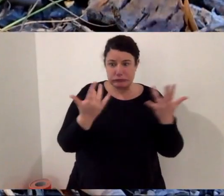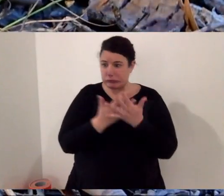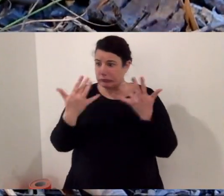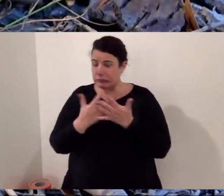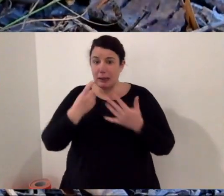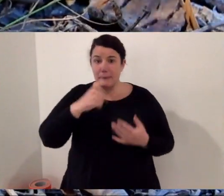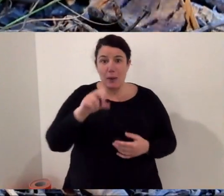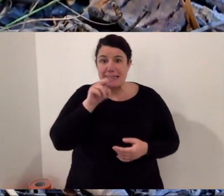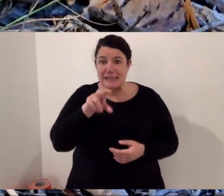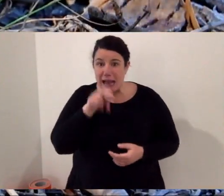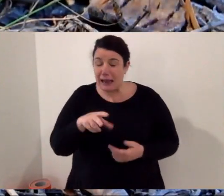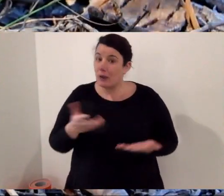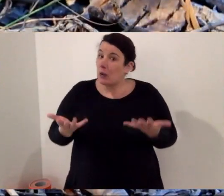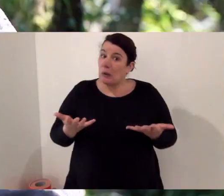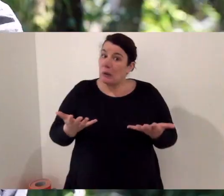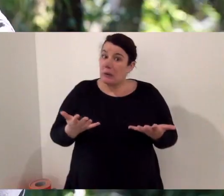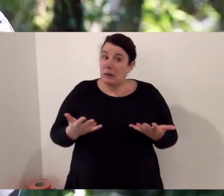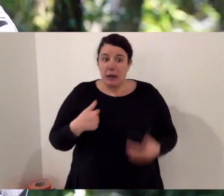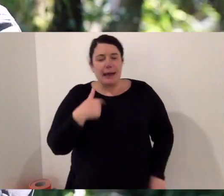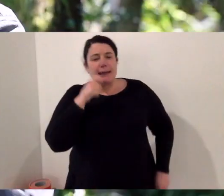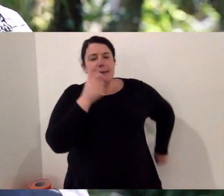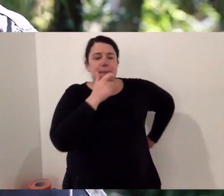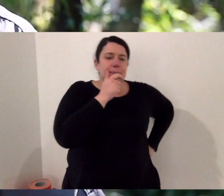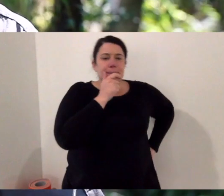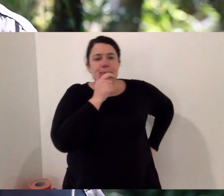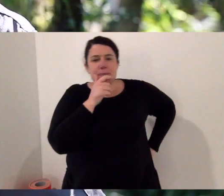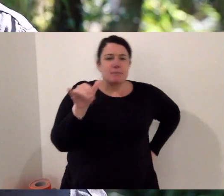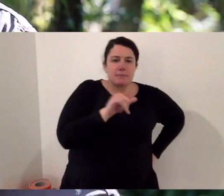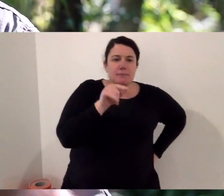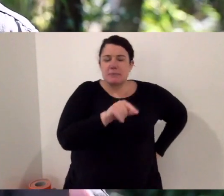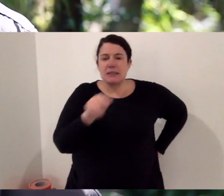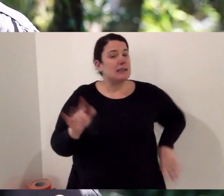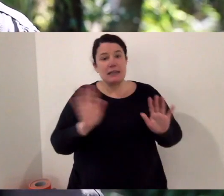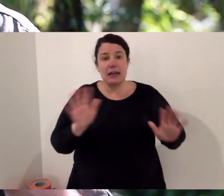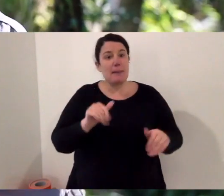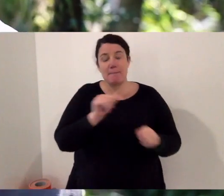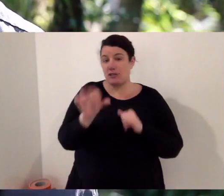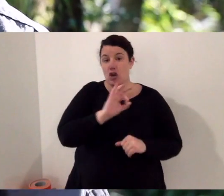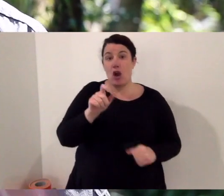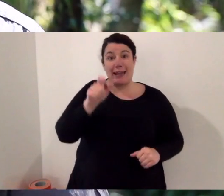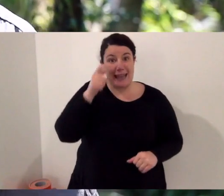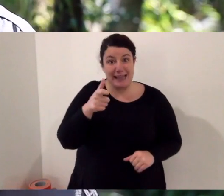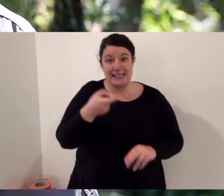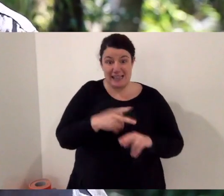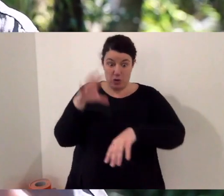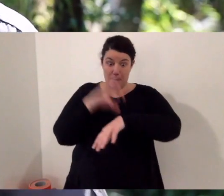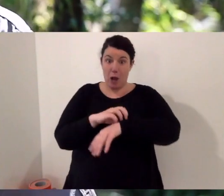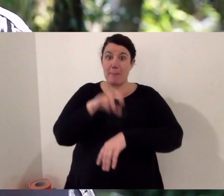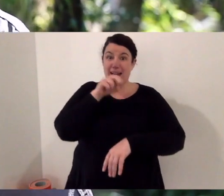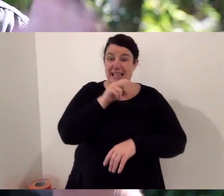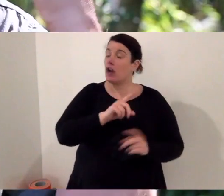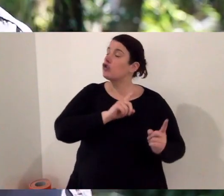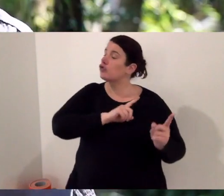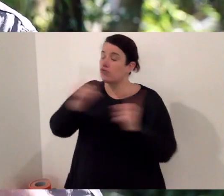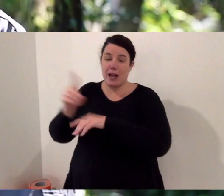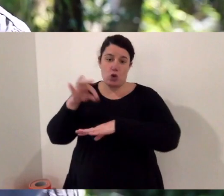because Australia has so many venomous snakes as well, really you shouldn't guess, especially if you've been bitten or know someone